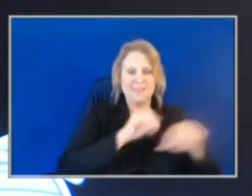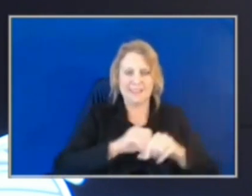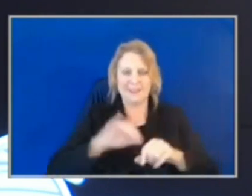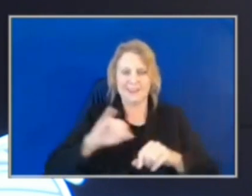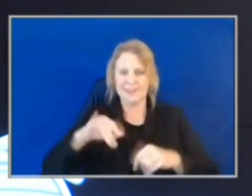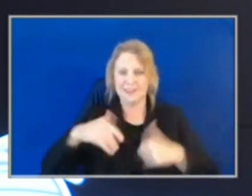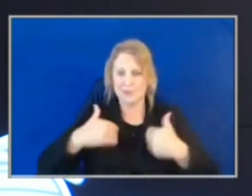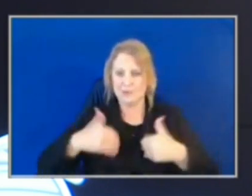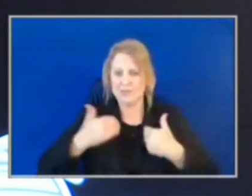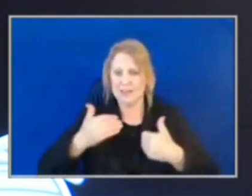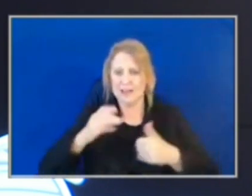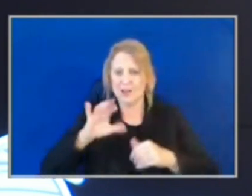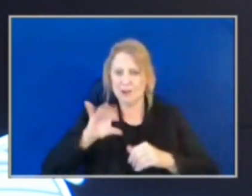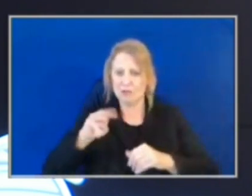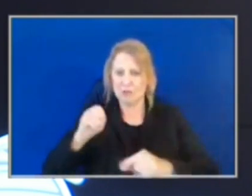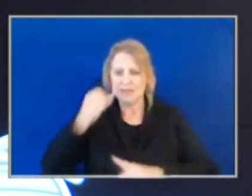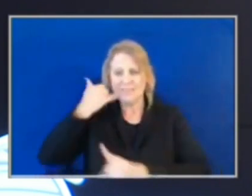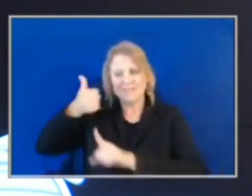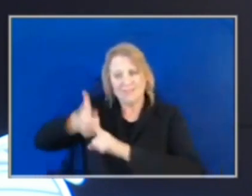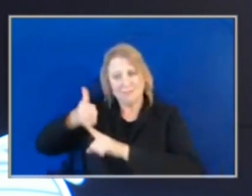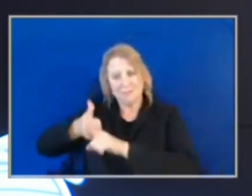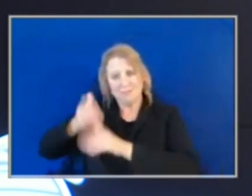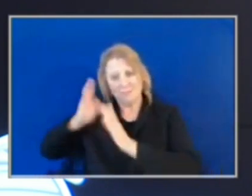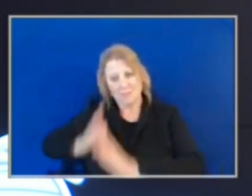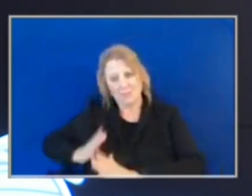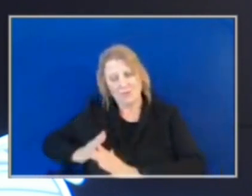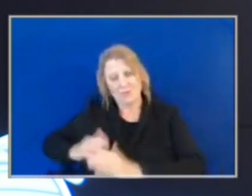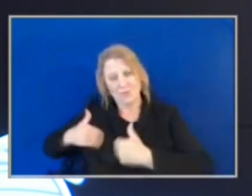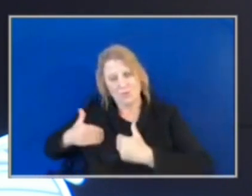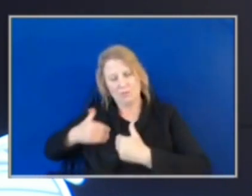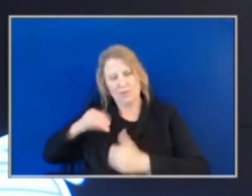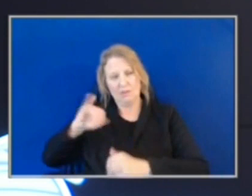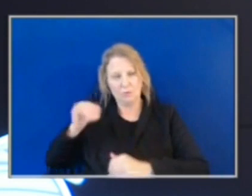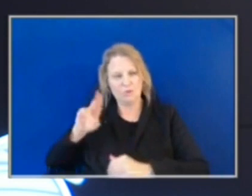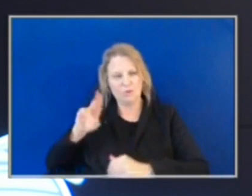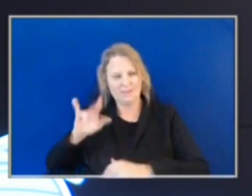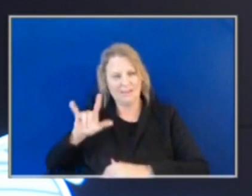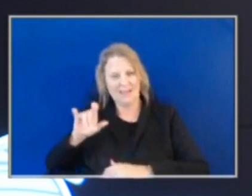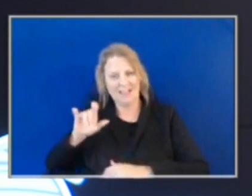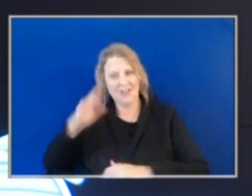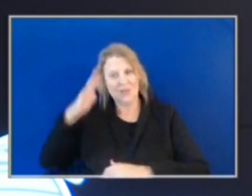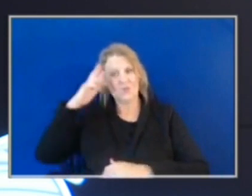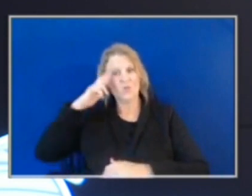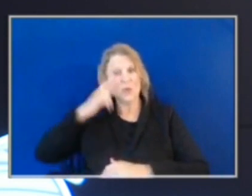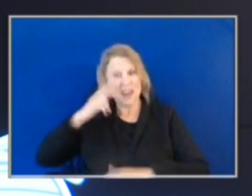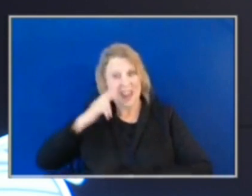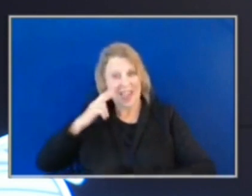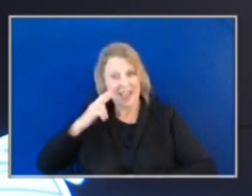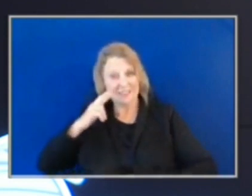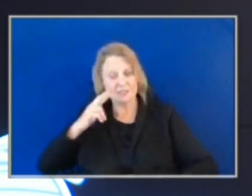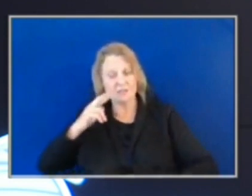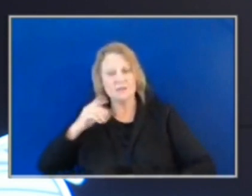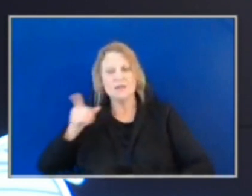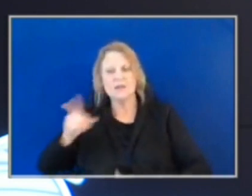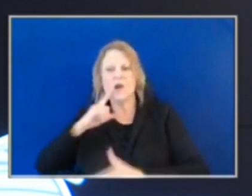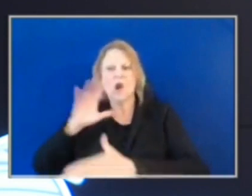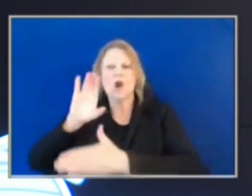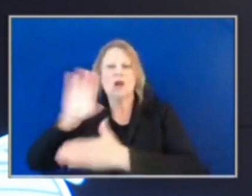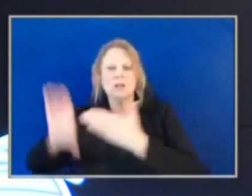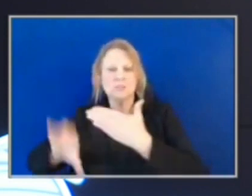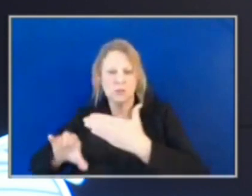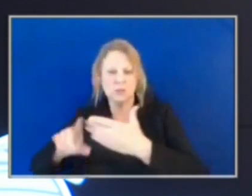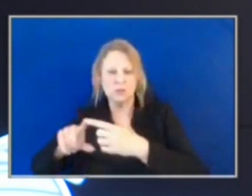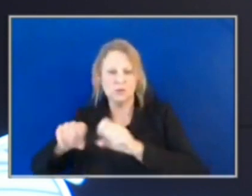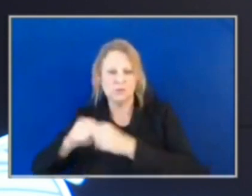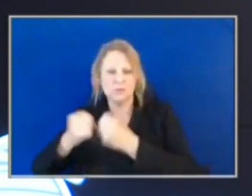recognize, or the juveniles, there are consequences to breaking the law. That's what, even in some of their interviews, they're telling us, man, I don't